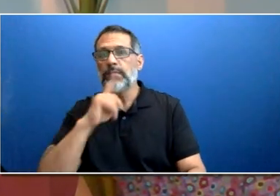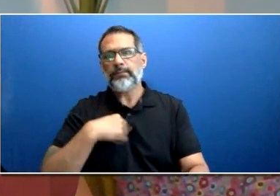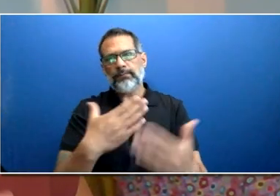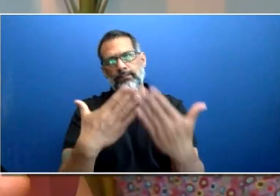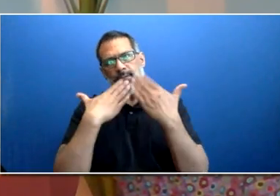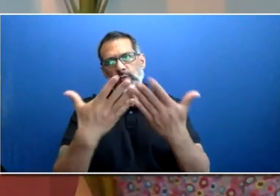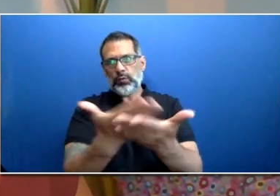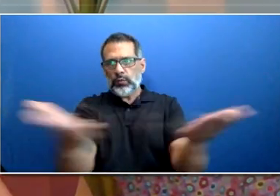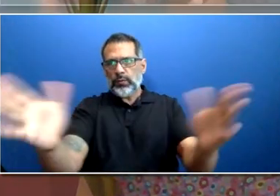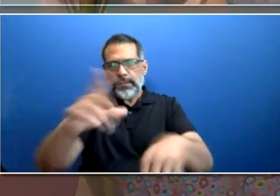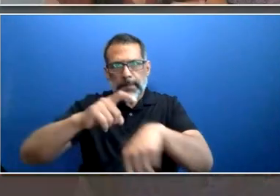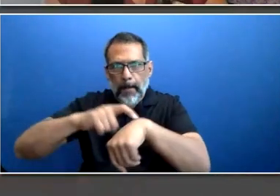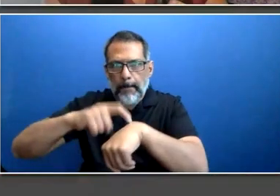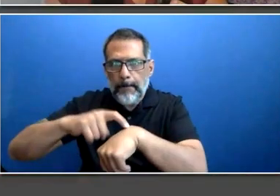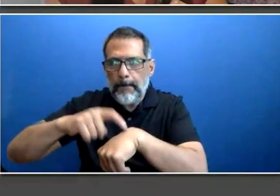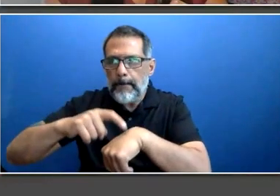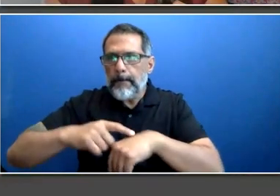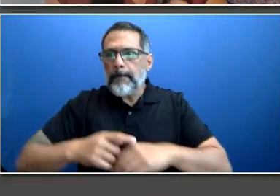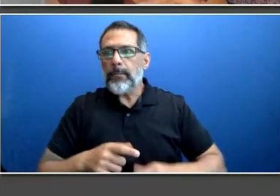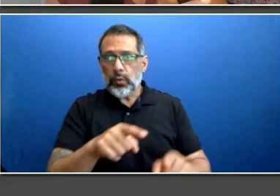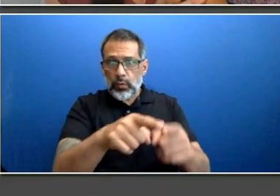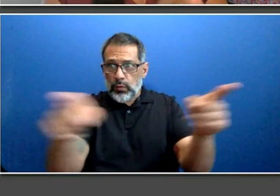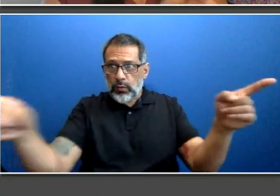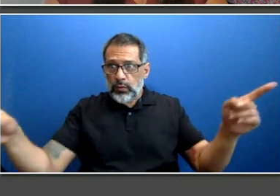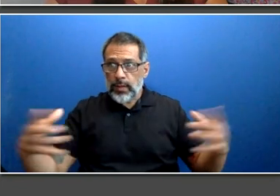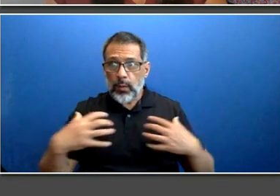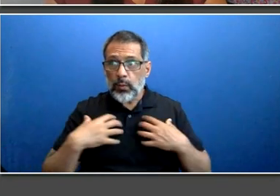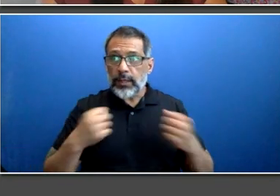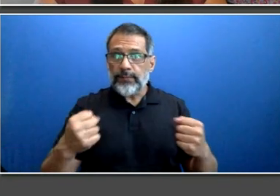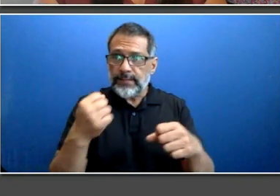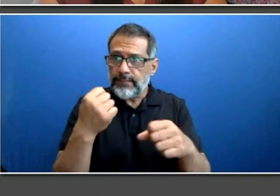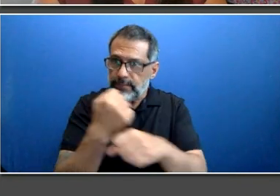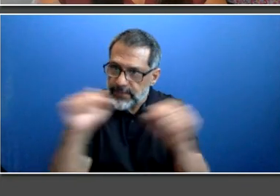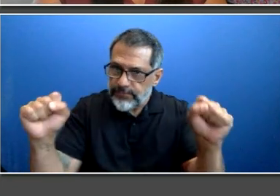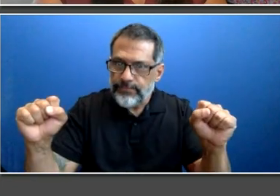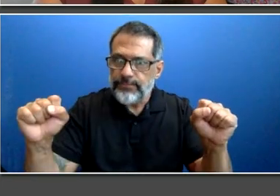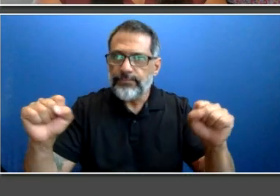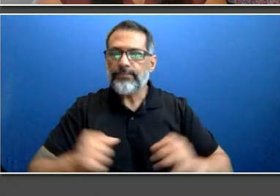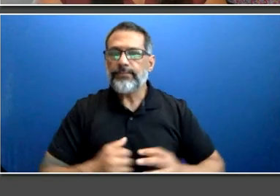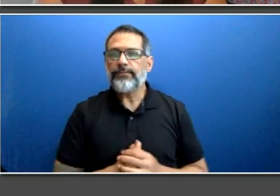loved ones to stay safe and healthy during these very challenging times.